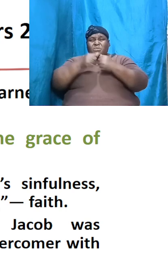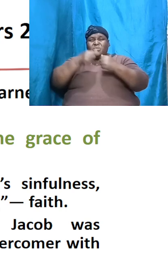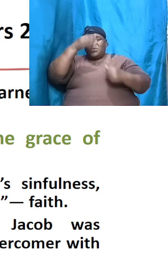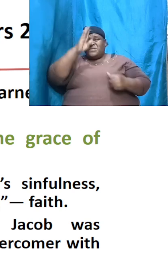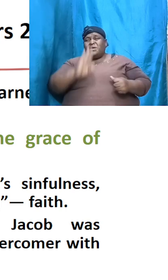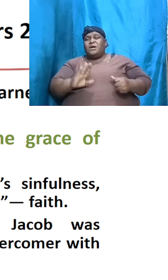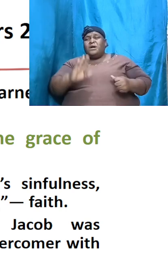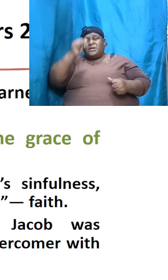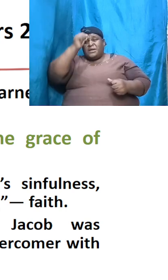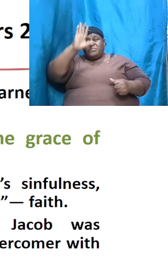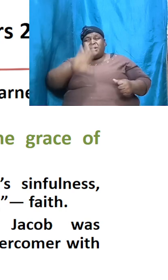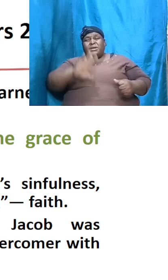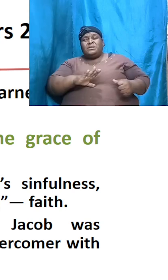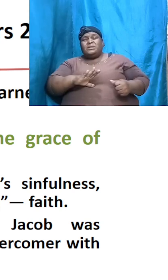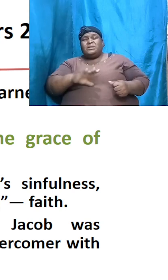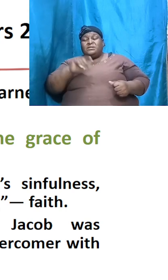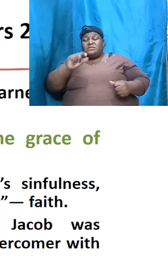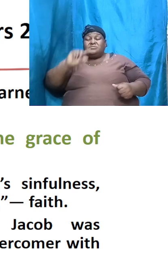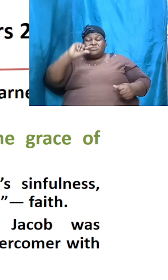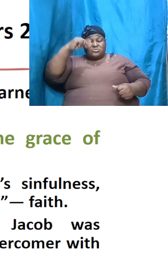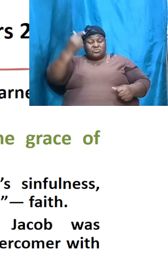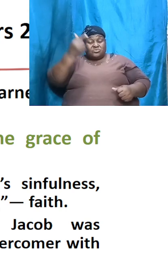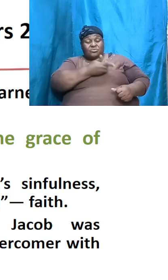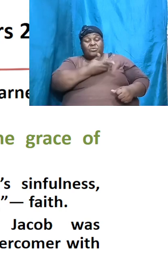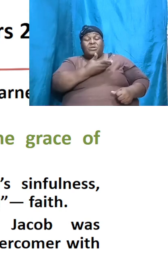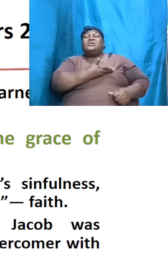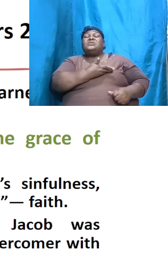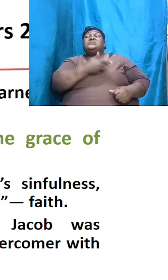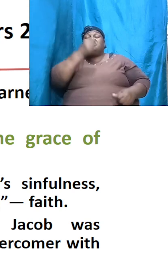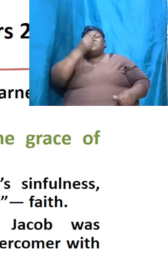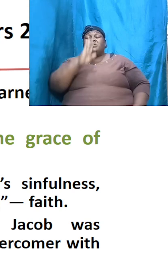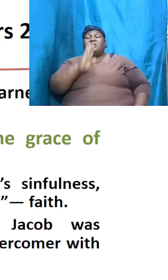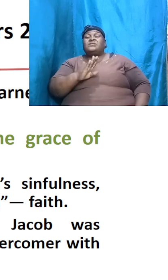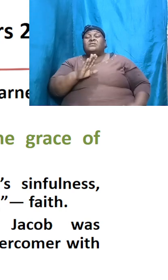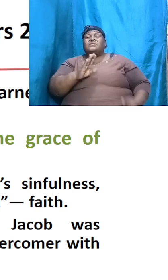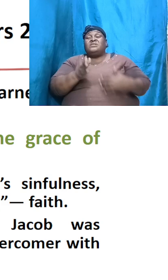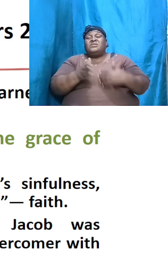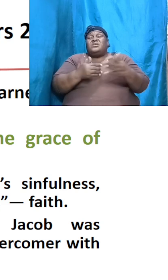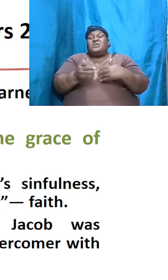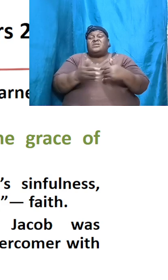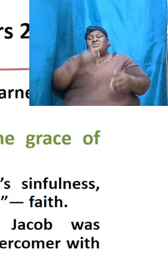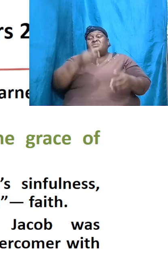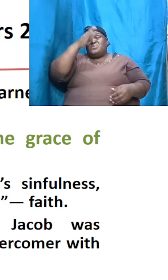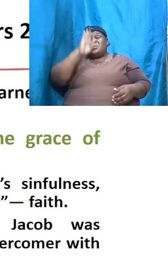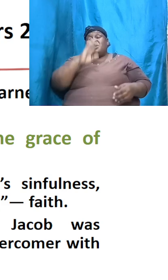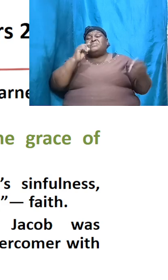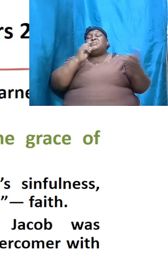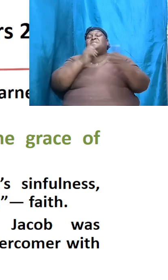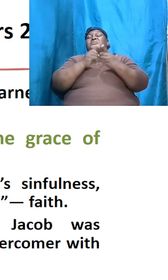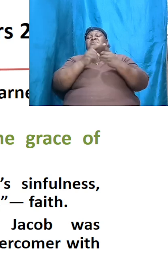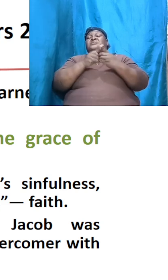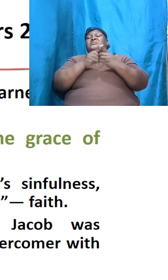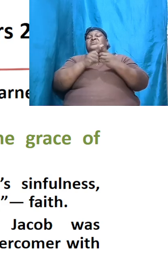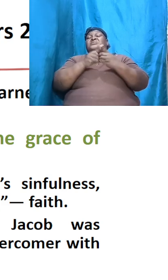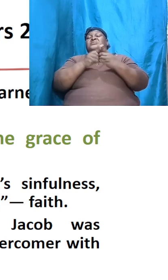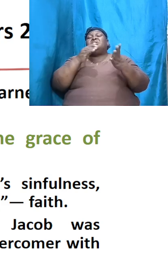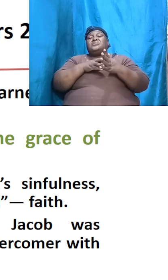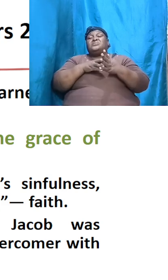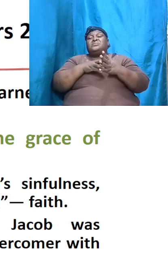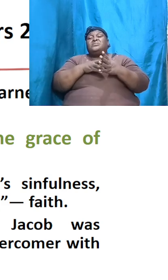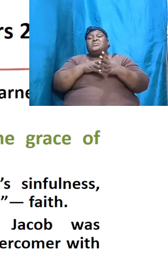this is the grace of God and although God meet out back to him you know retribution